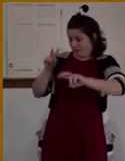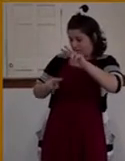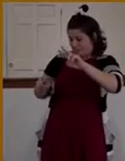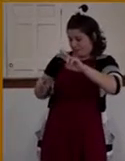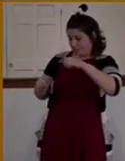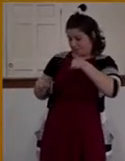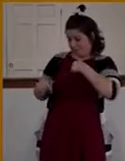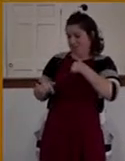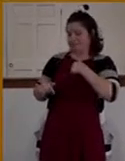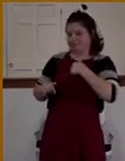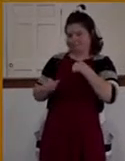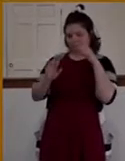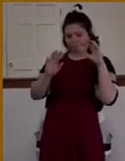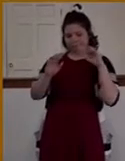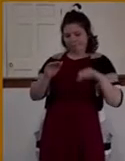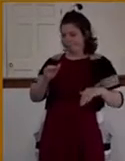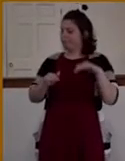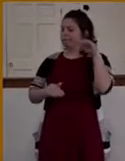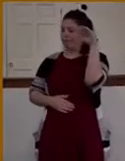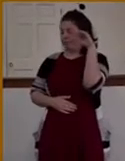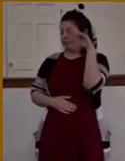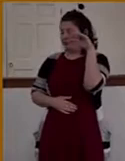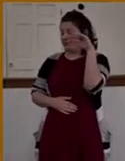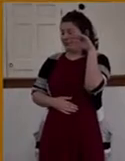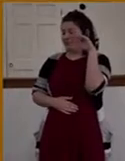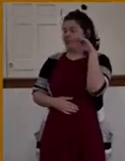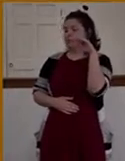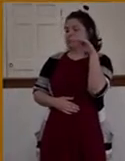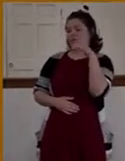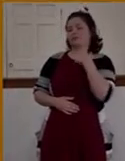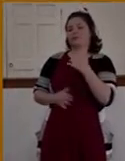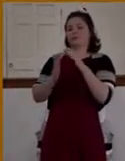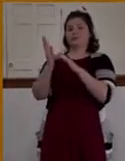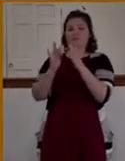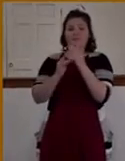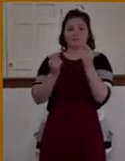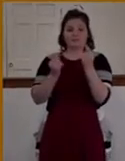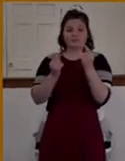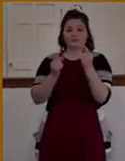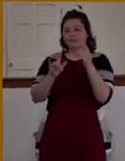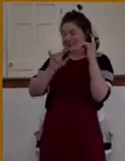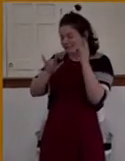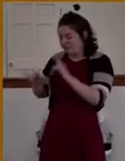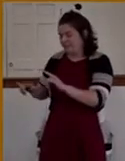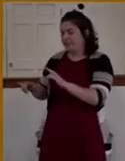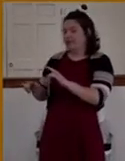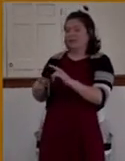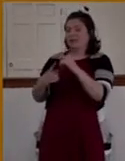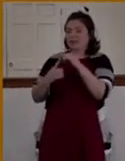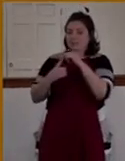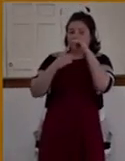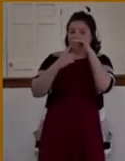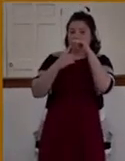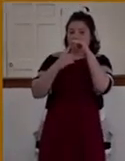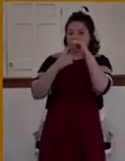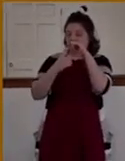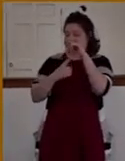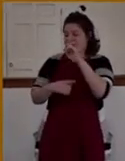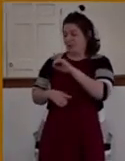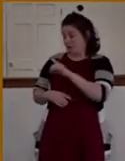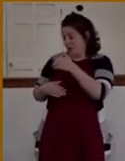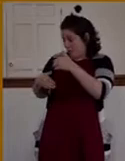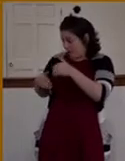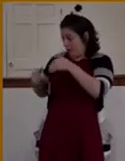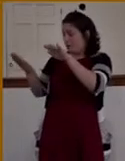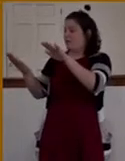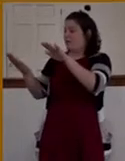And then Jesus beholding Him, loved Him, and said unto Him, One thing thou lackest. Go thy way.